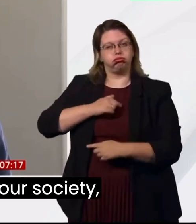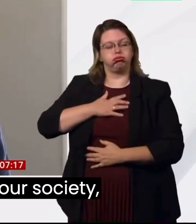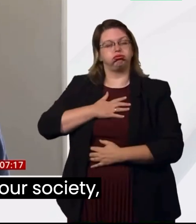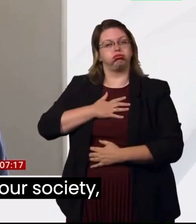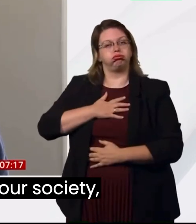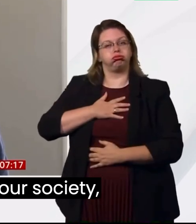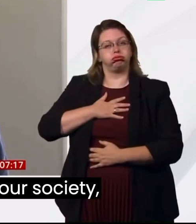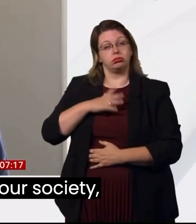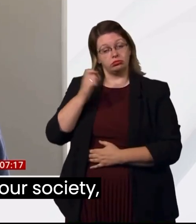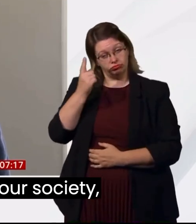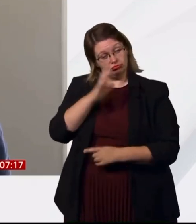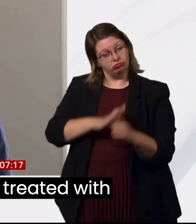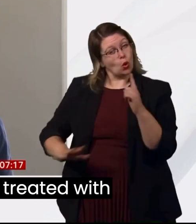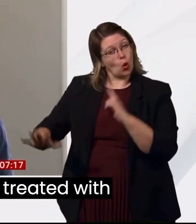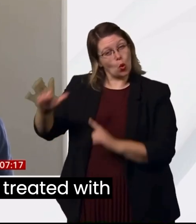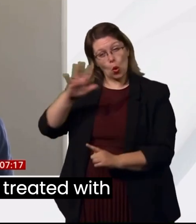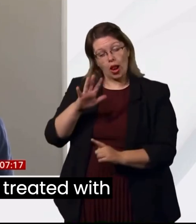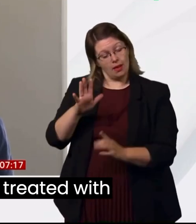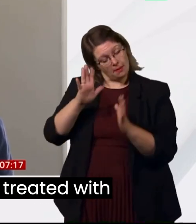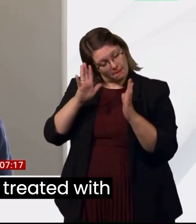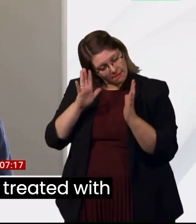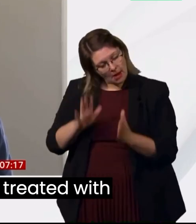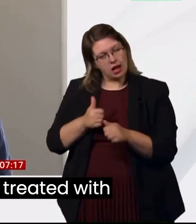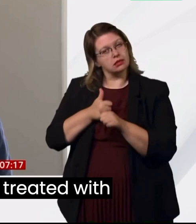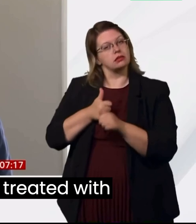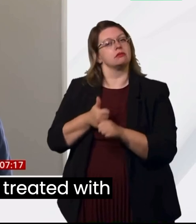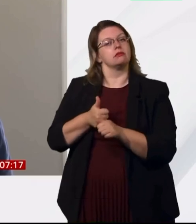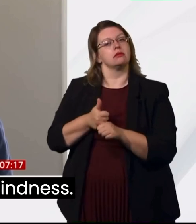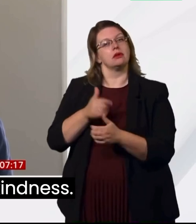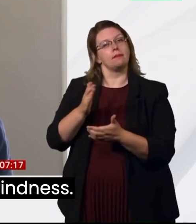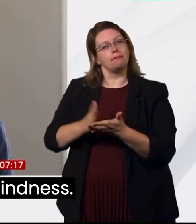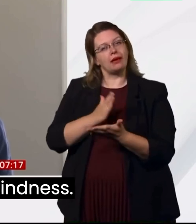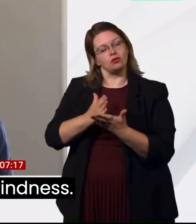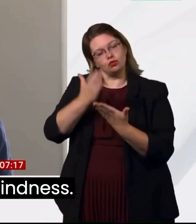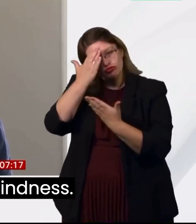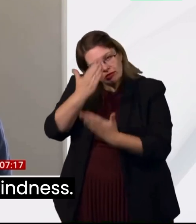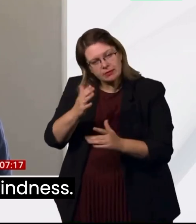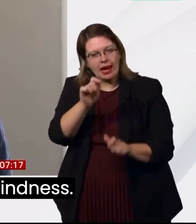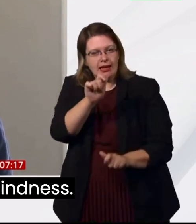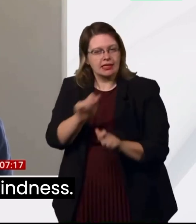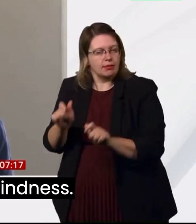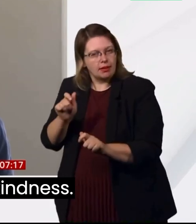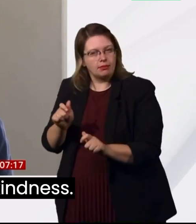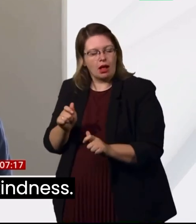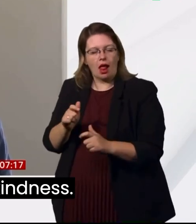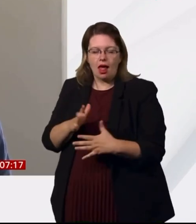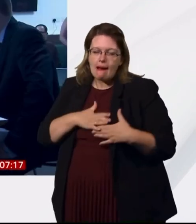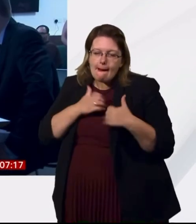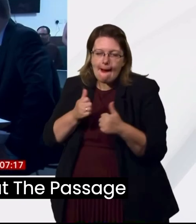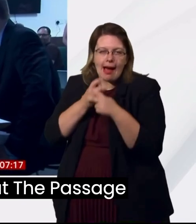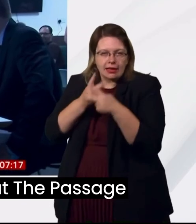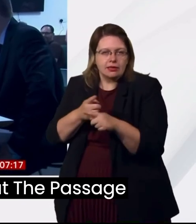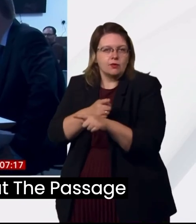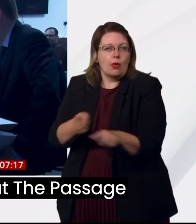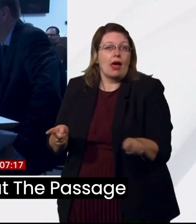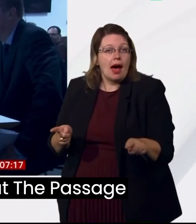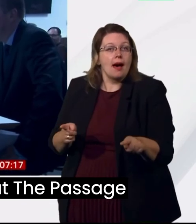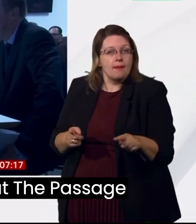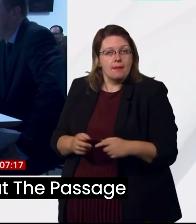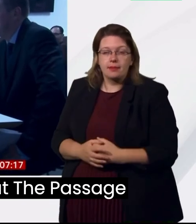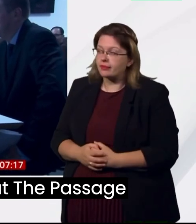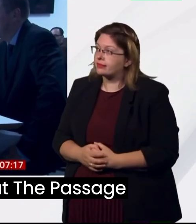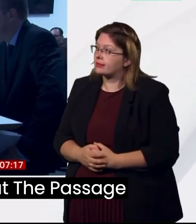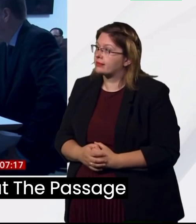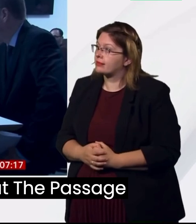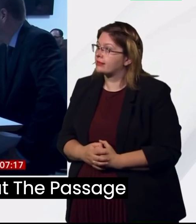that everyone in our society, especially the poorest, are treated with respect, dignity and kindness. What he saw and